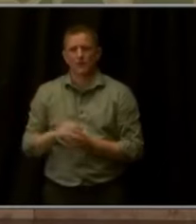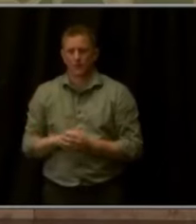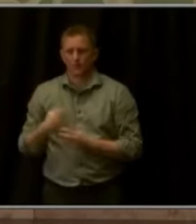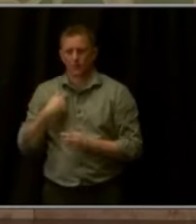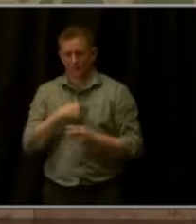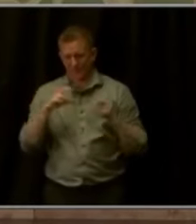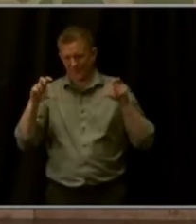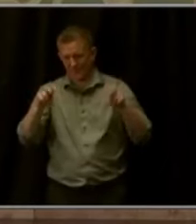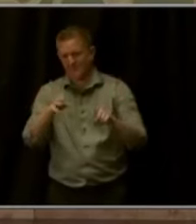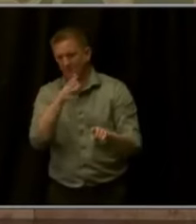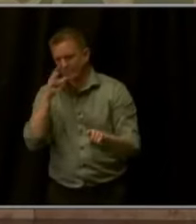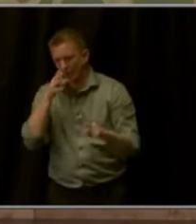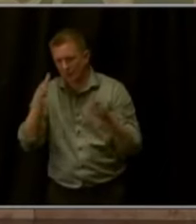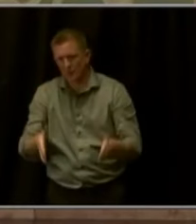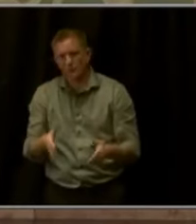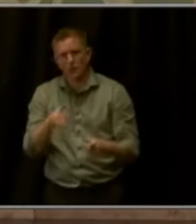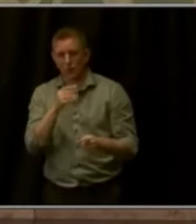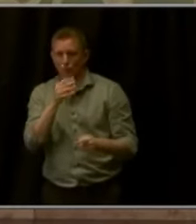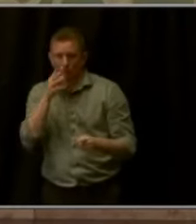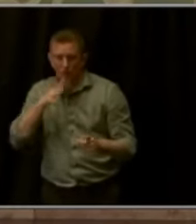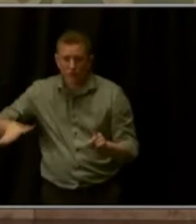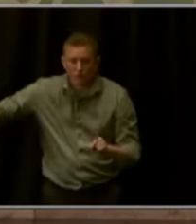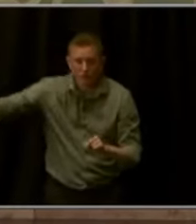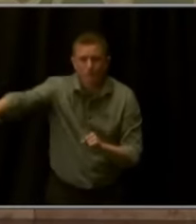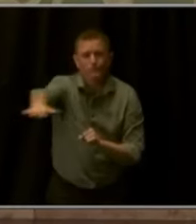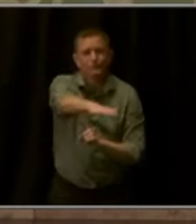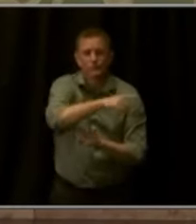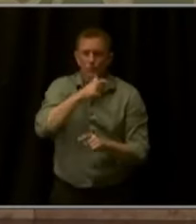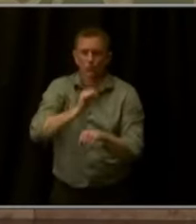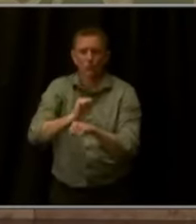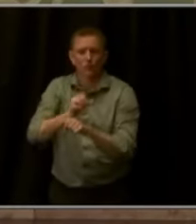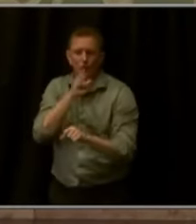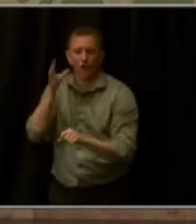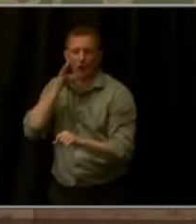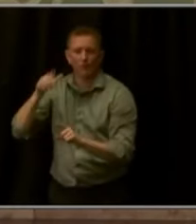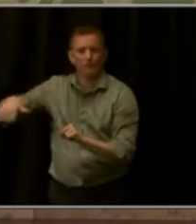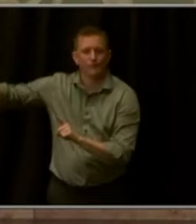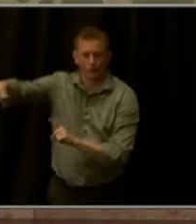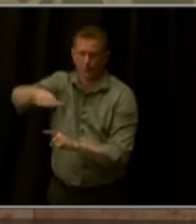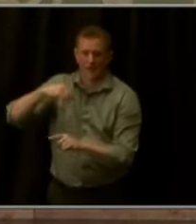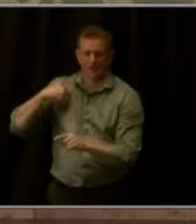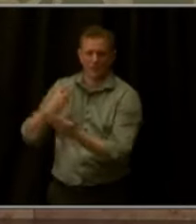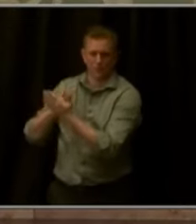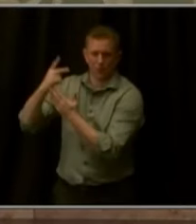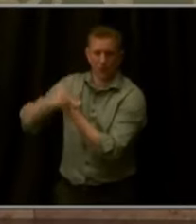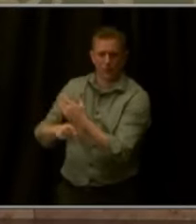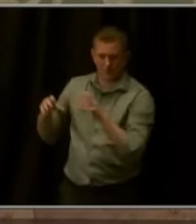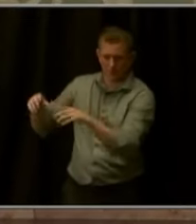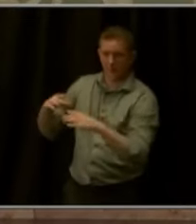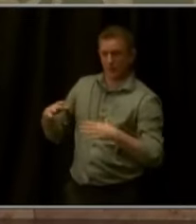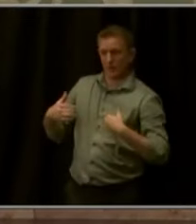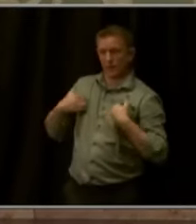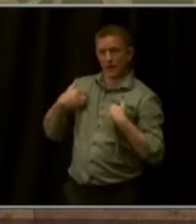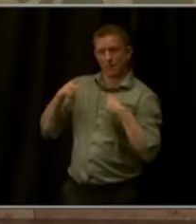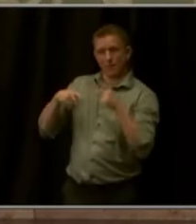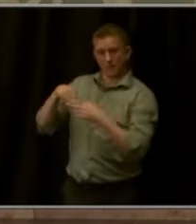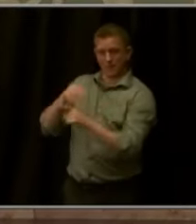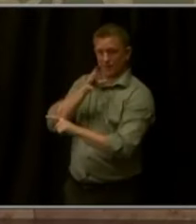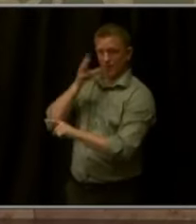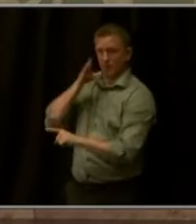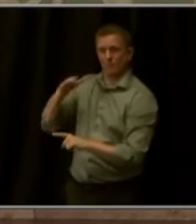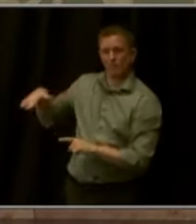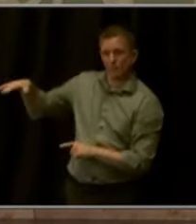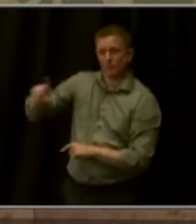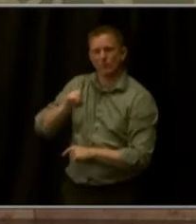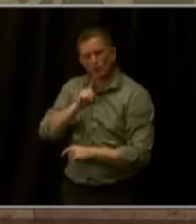Agricultural Workforce Development Program, helping young people, particularly in rural areas, get real-world experience of working on